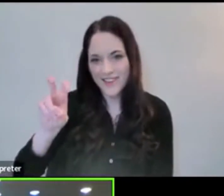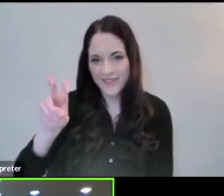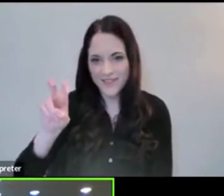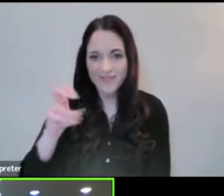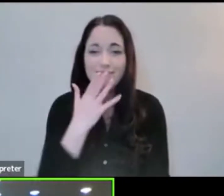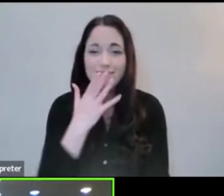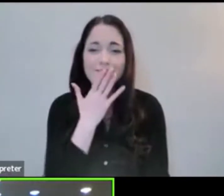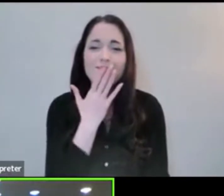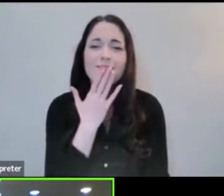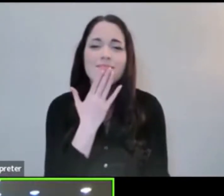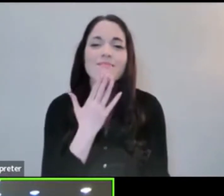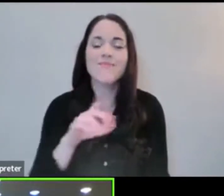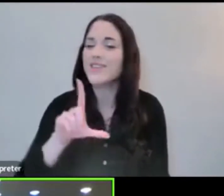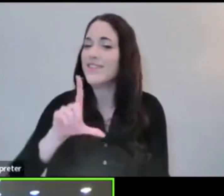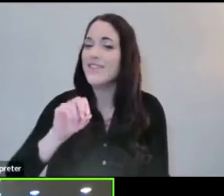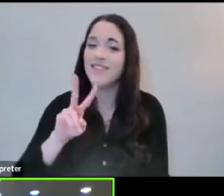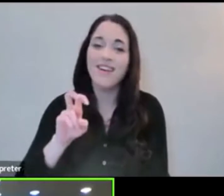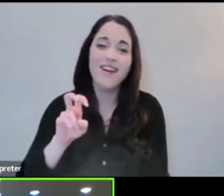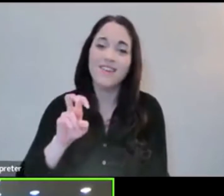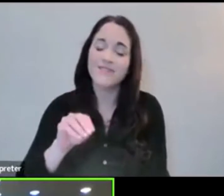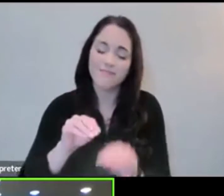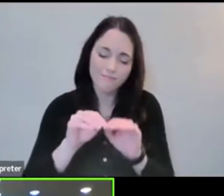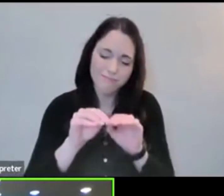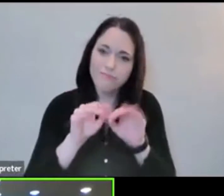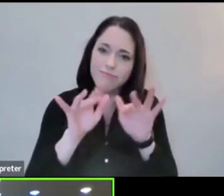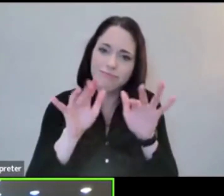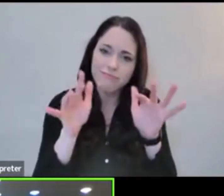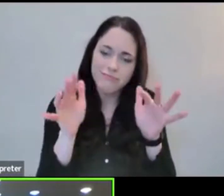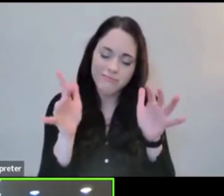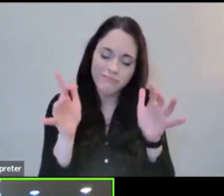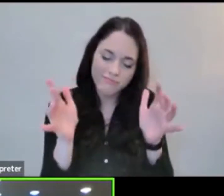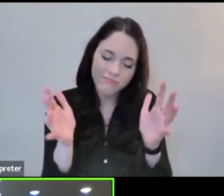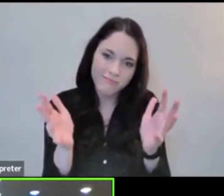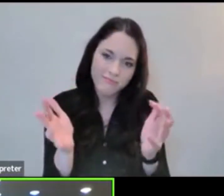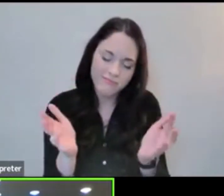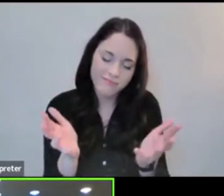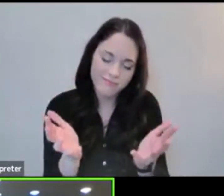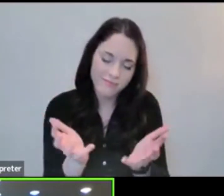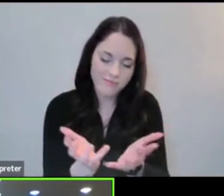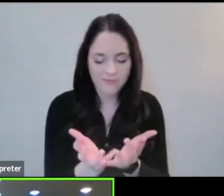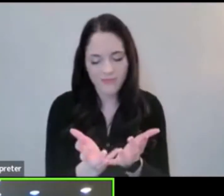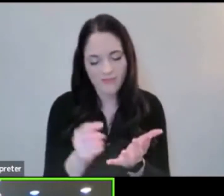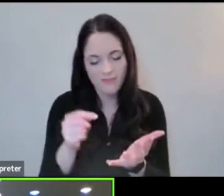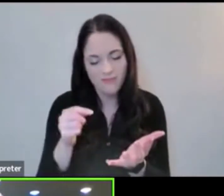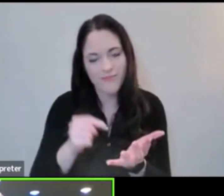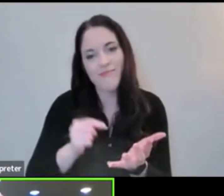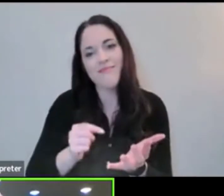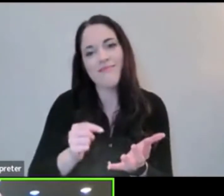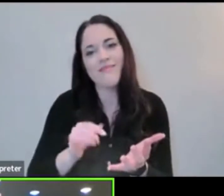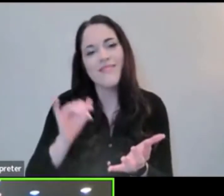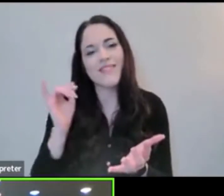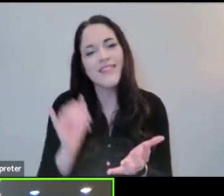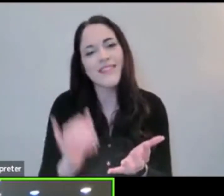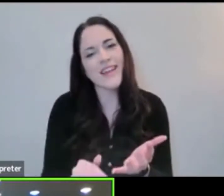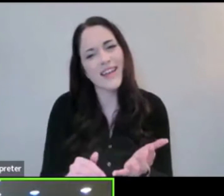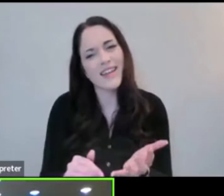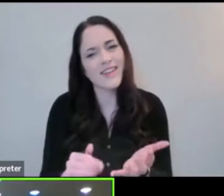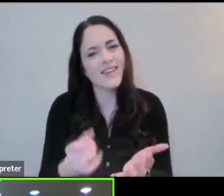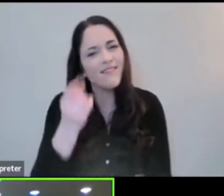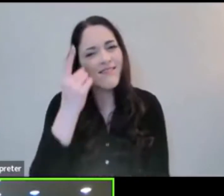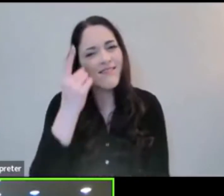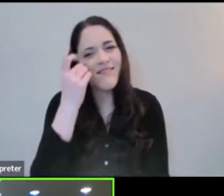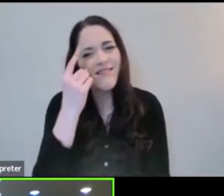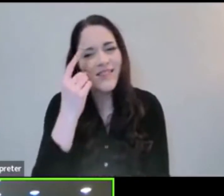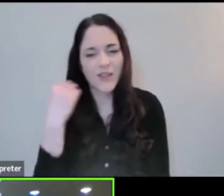sweet love. It's the only thing that there's just